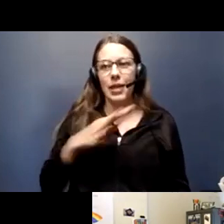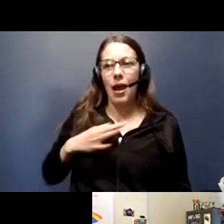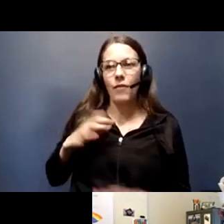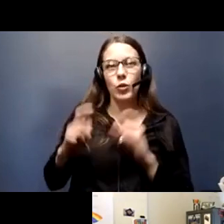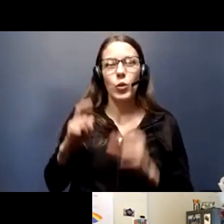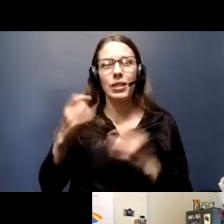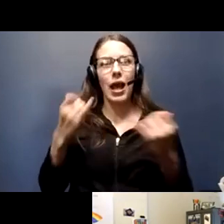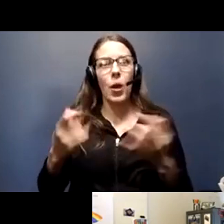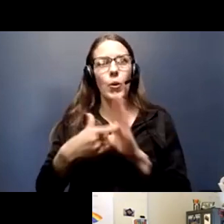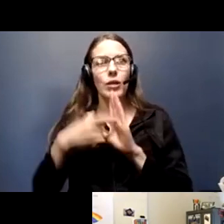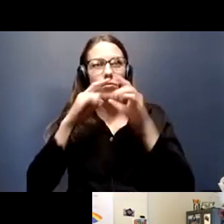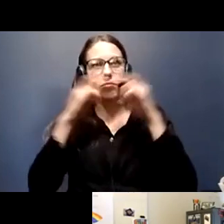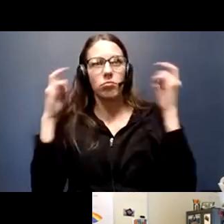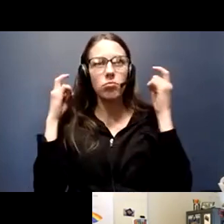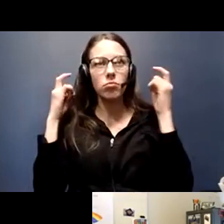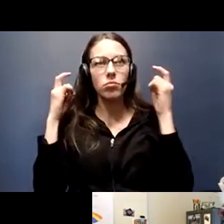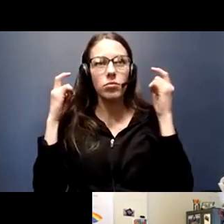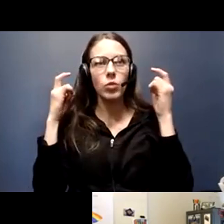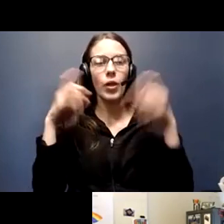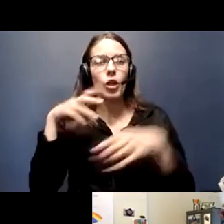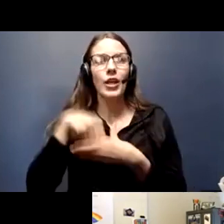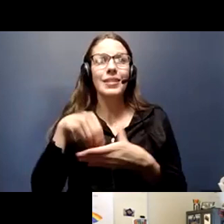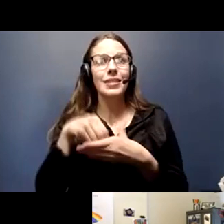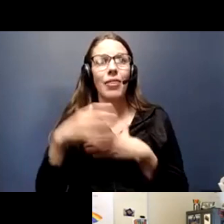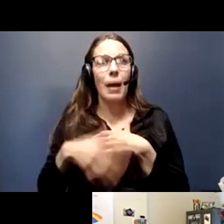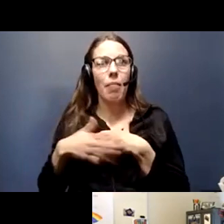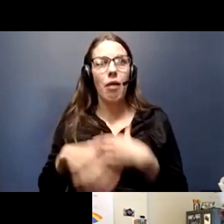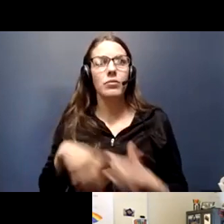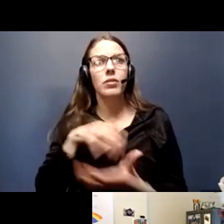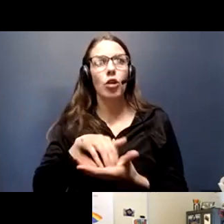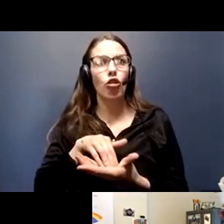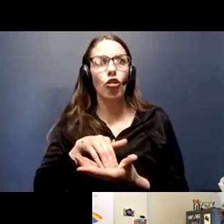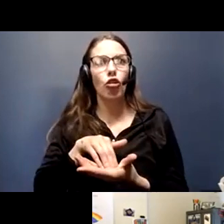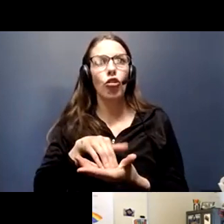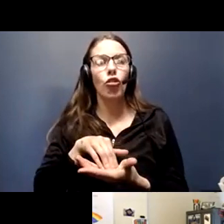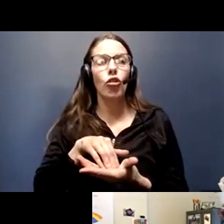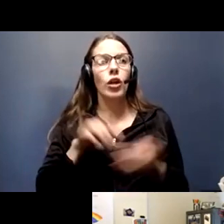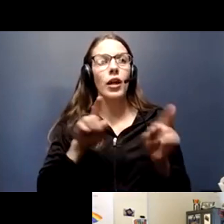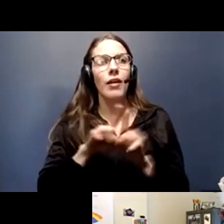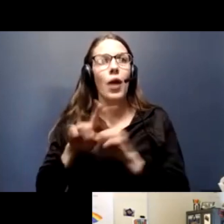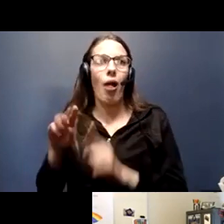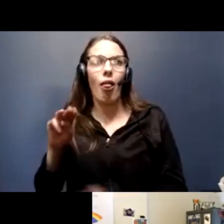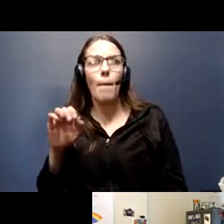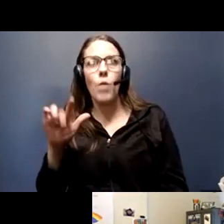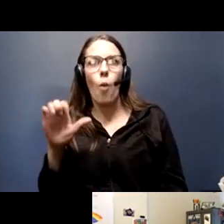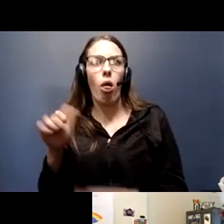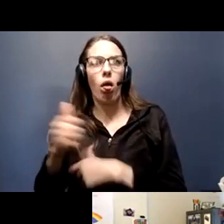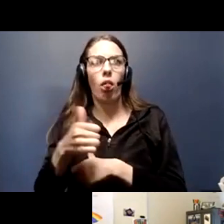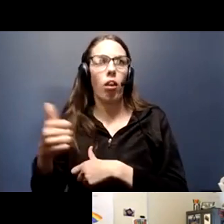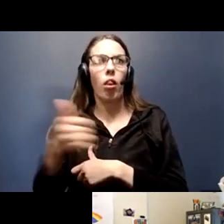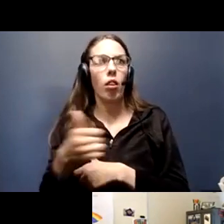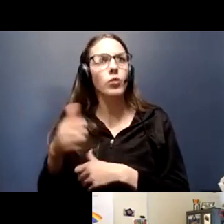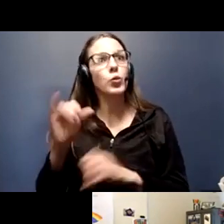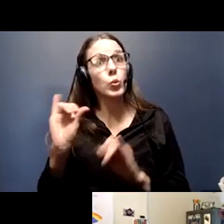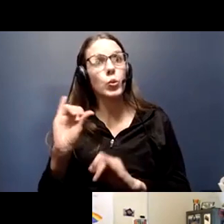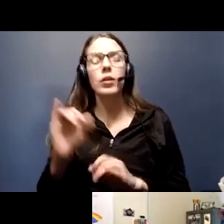required to wear face coverings while inside of our blood center, as well as at mobile blood drives. We're also requiring